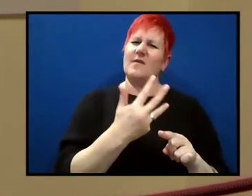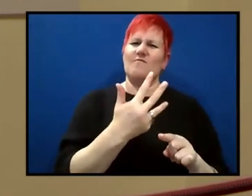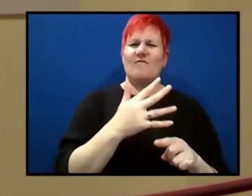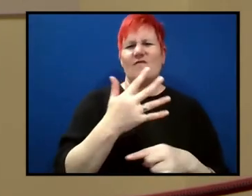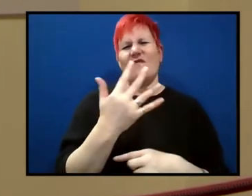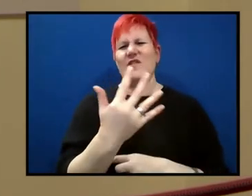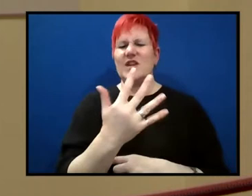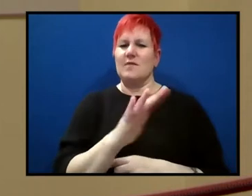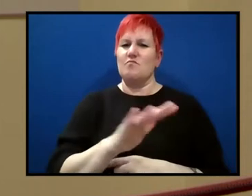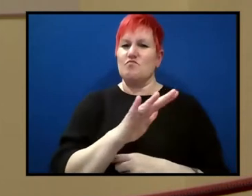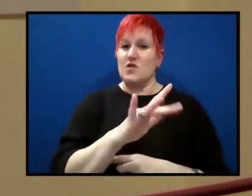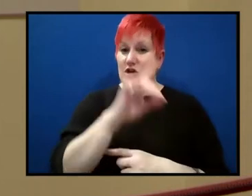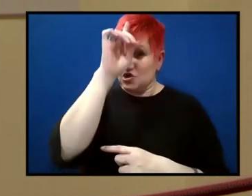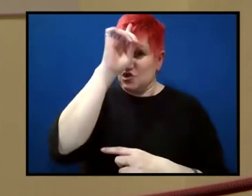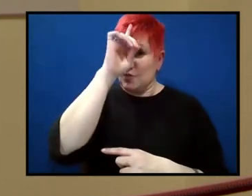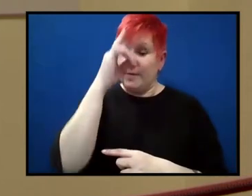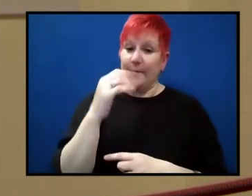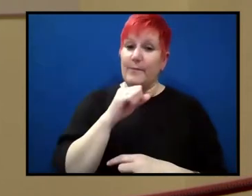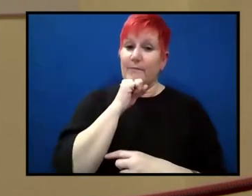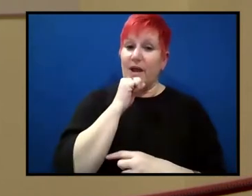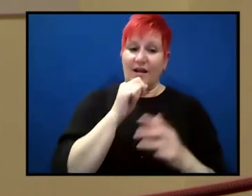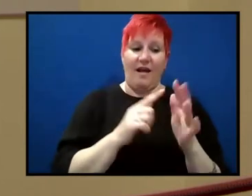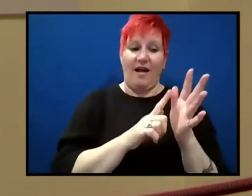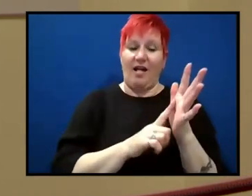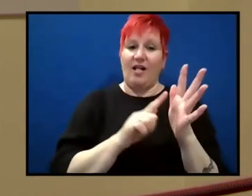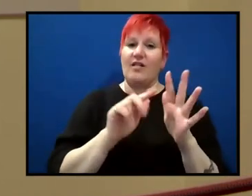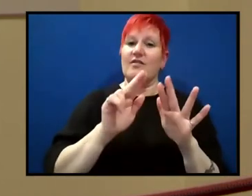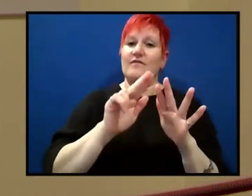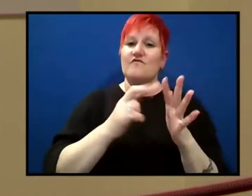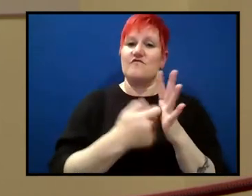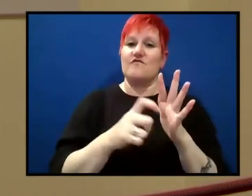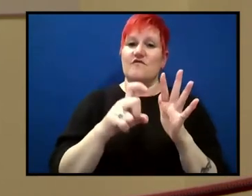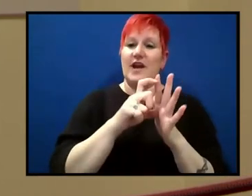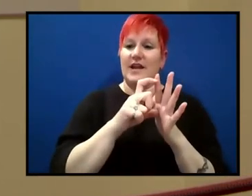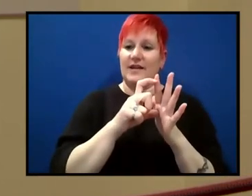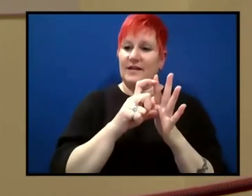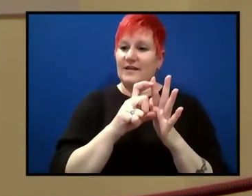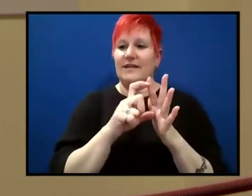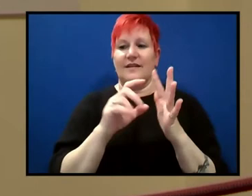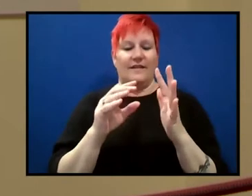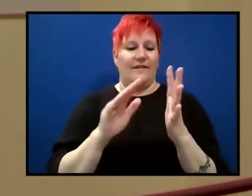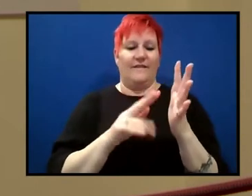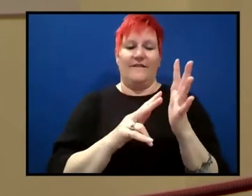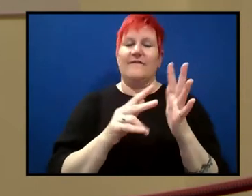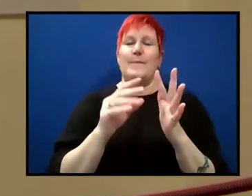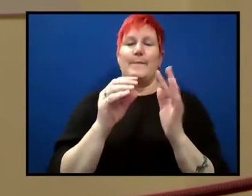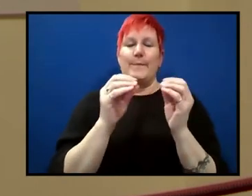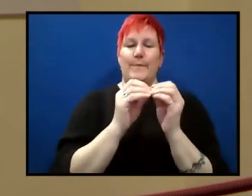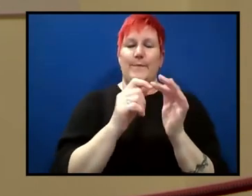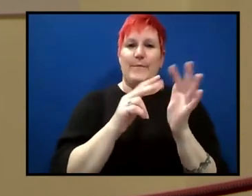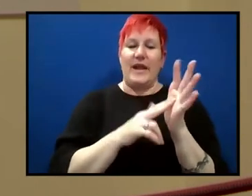meteorologist called Alfred Wegener, but had been largely rejected by geologists and